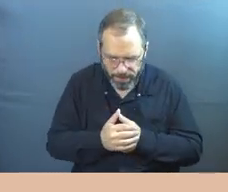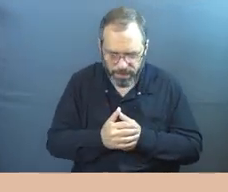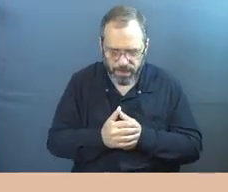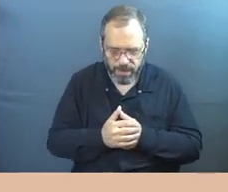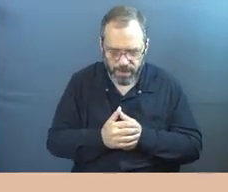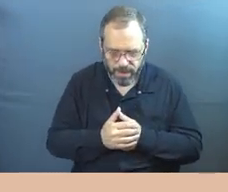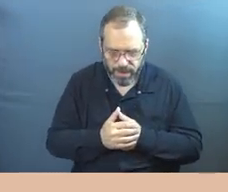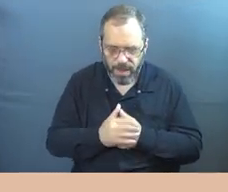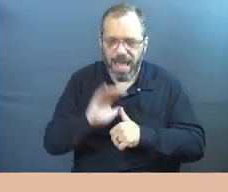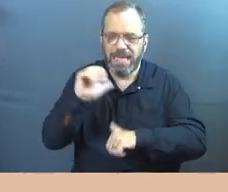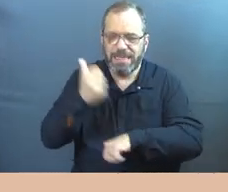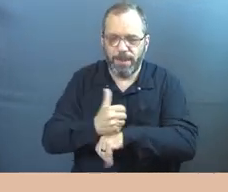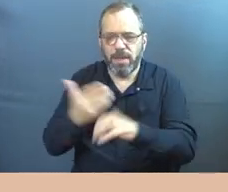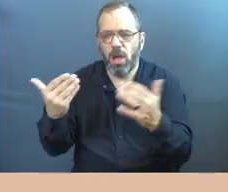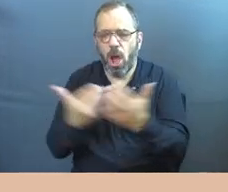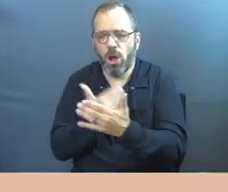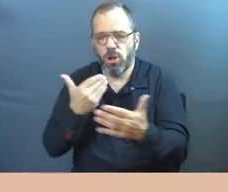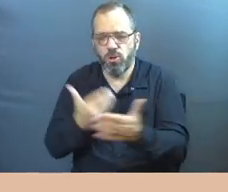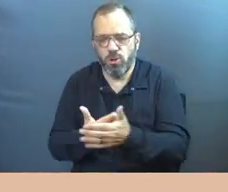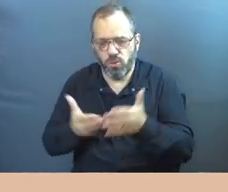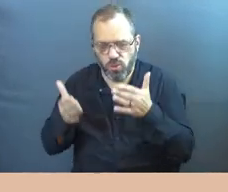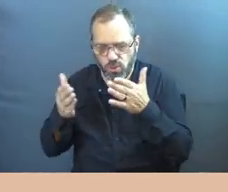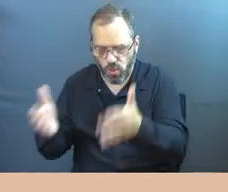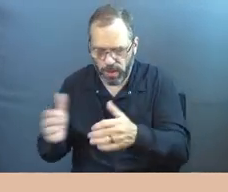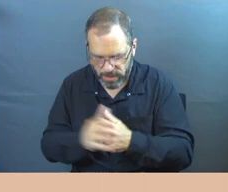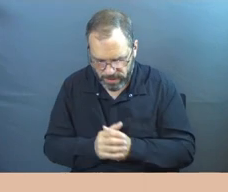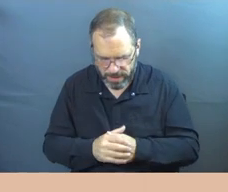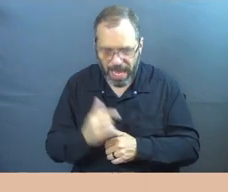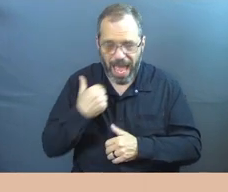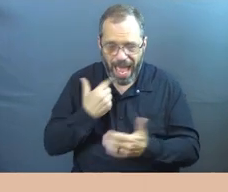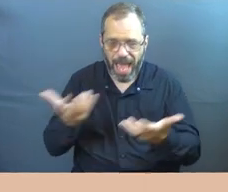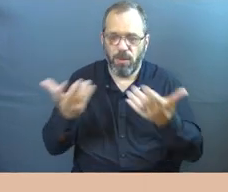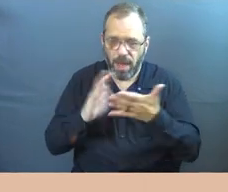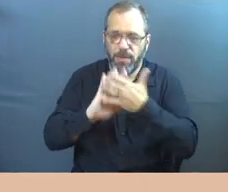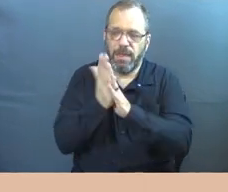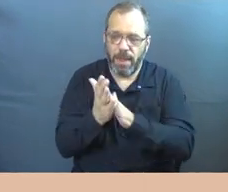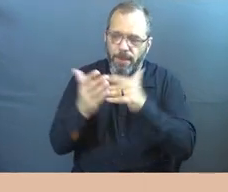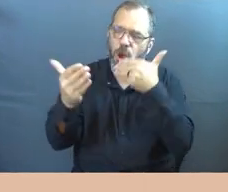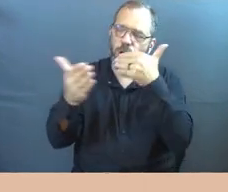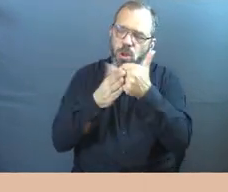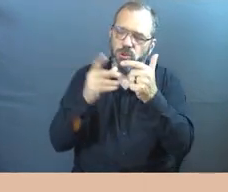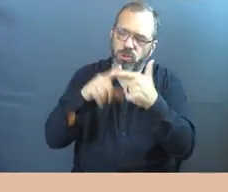Set me on a new course. I want to be close to you.